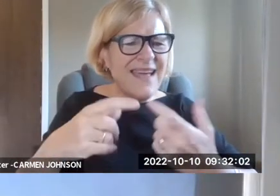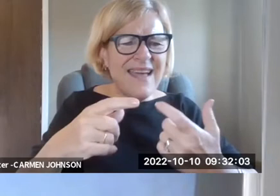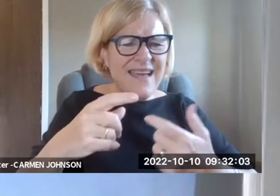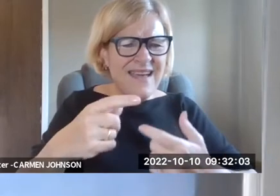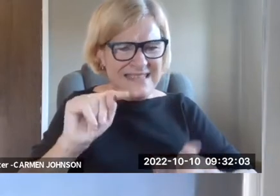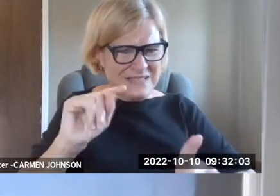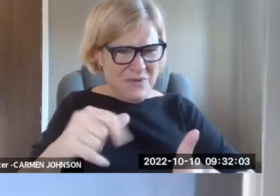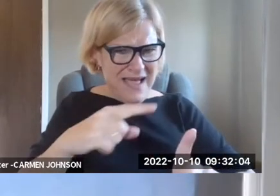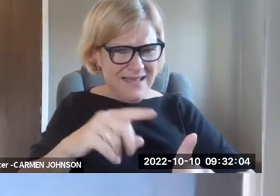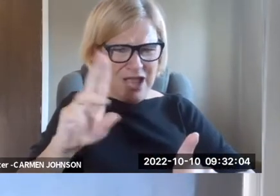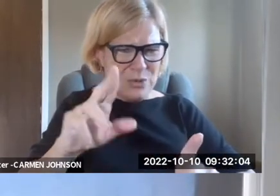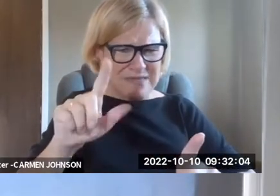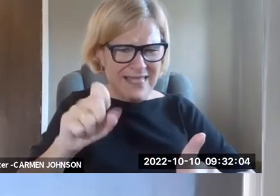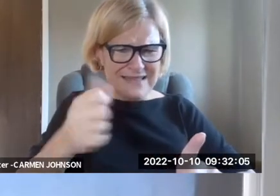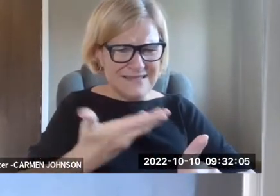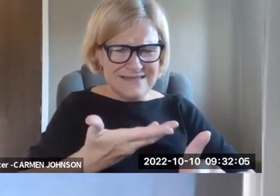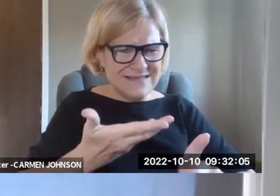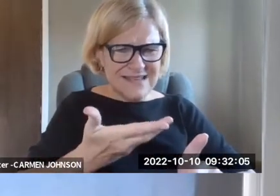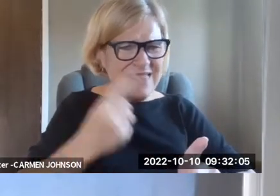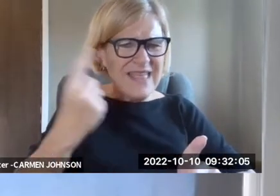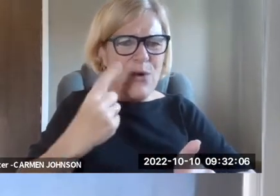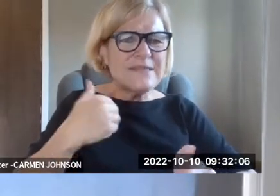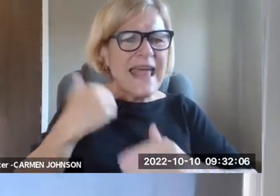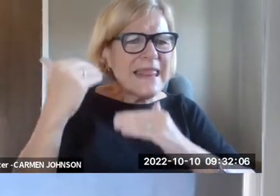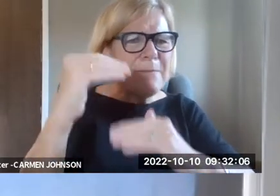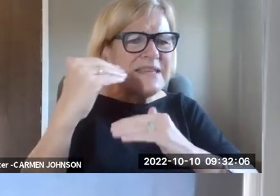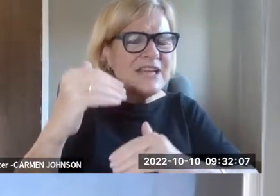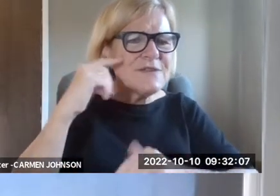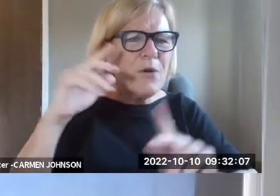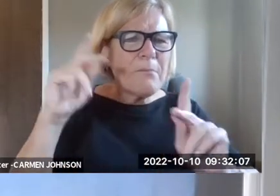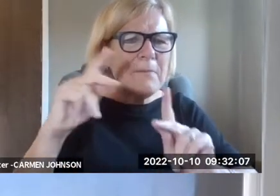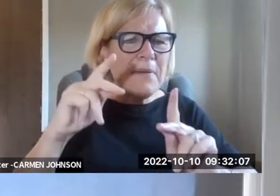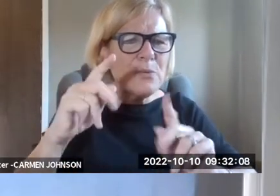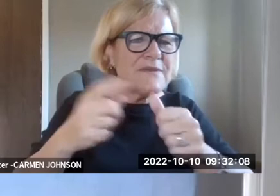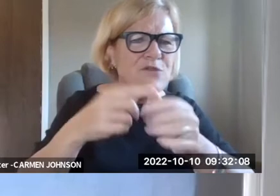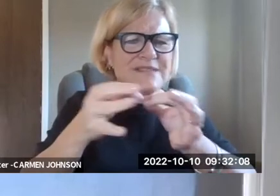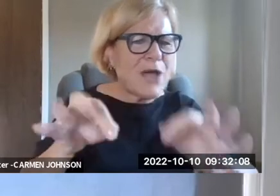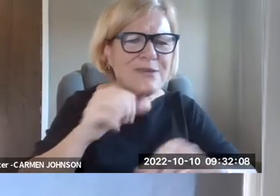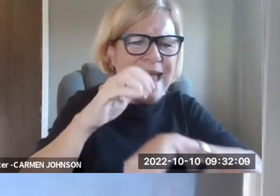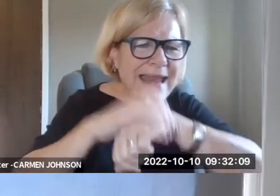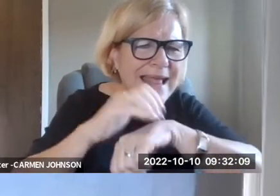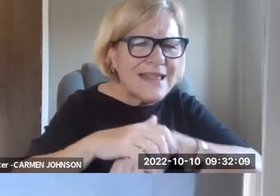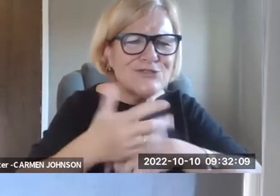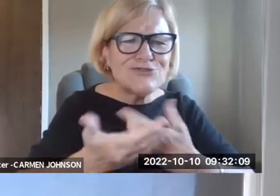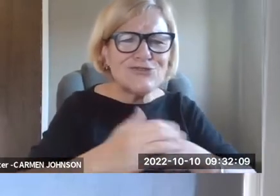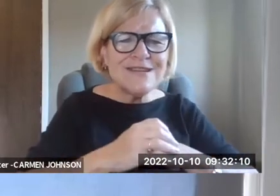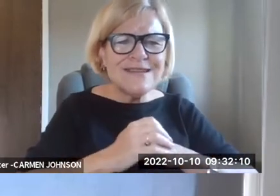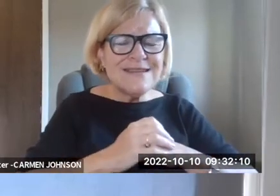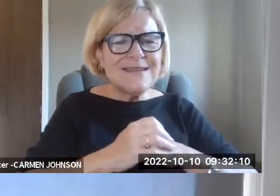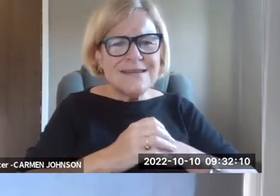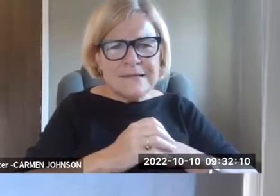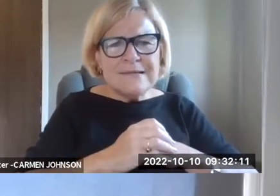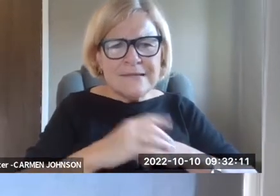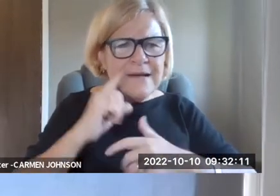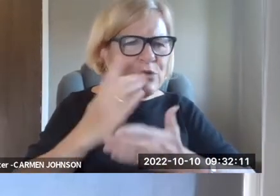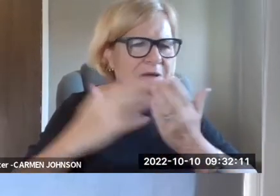phones had, had really supplanted TTYs, they were almost useless. And, and then, you know, they've